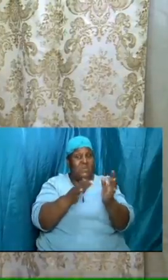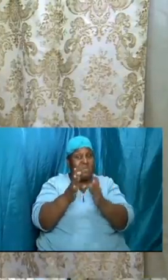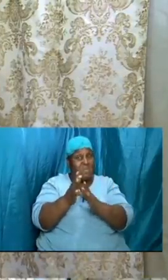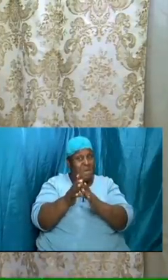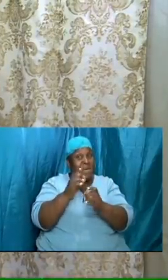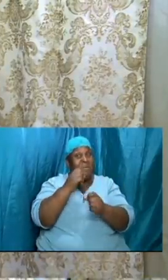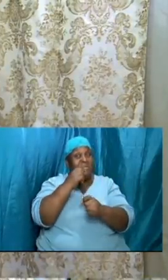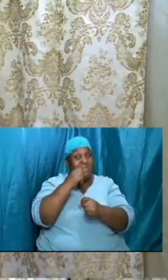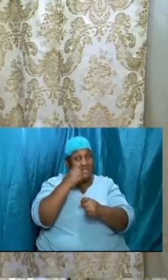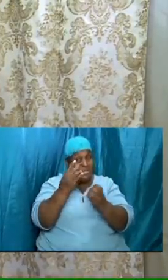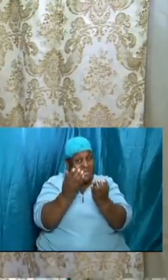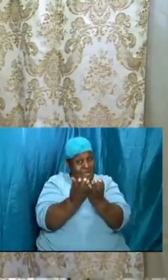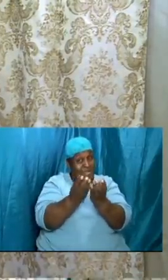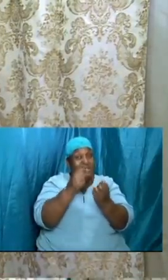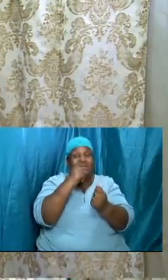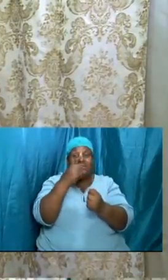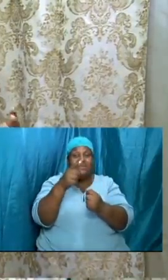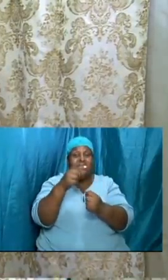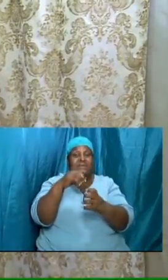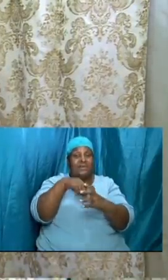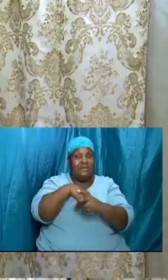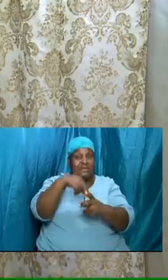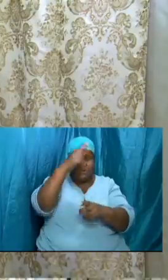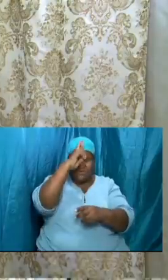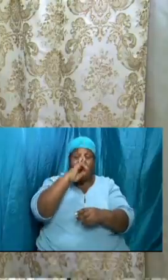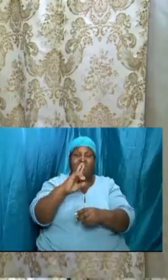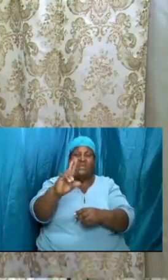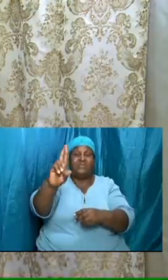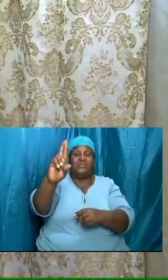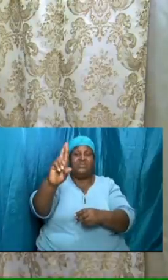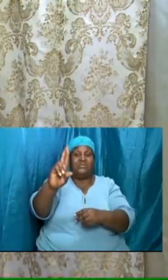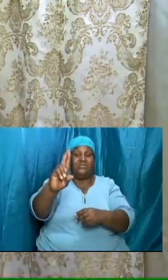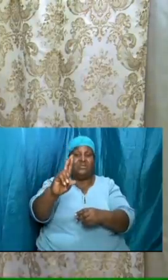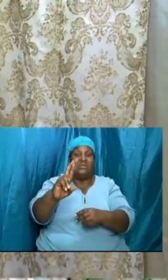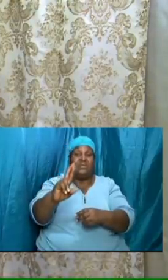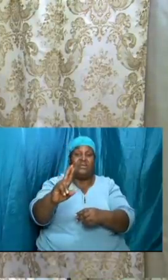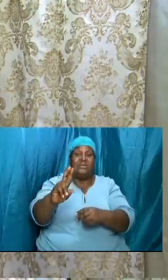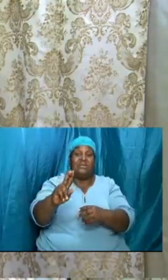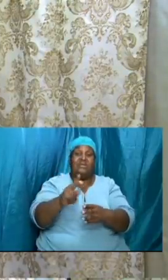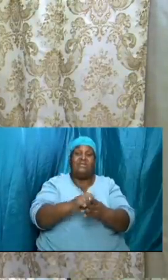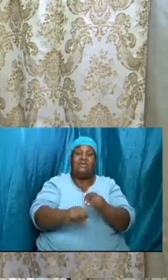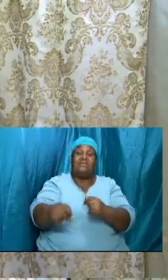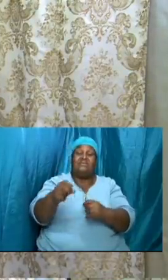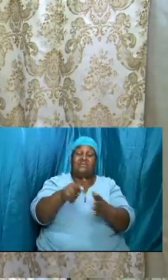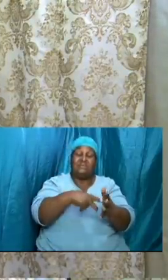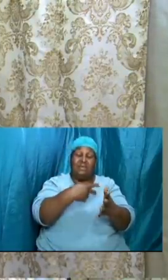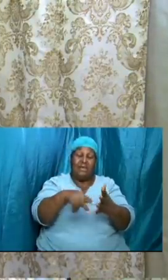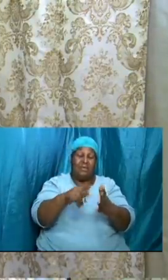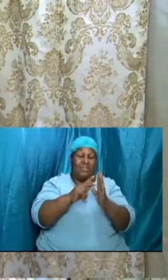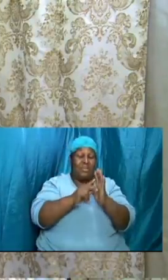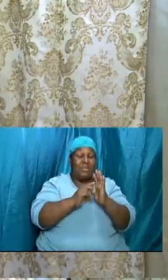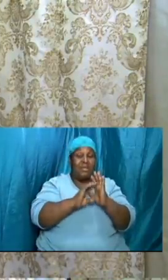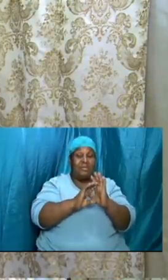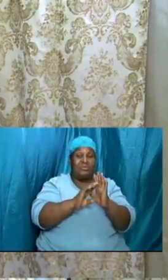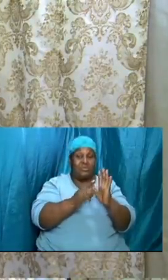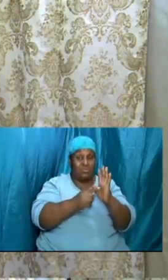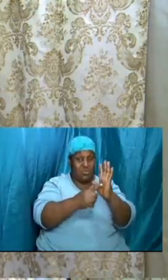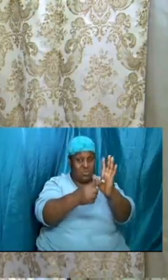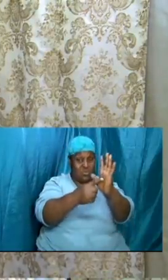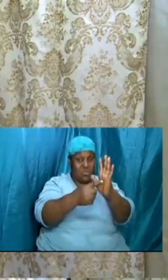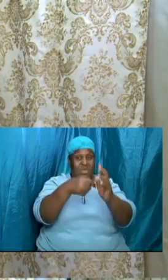will be ruling with a rod of iron when this times declared that he is going to rule with a rod of iron